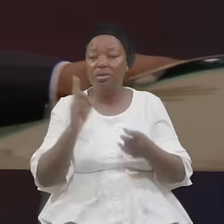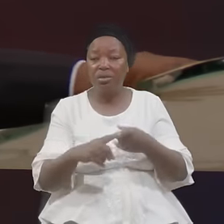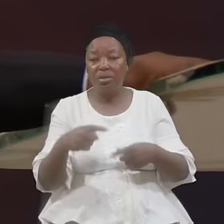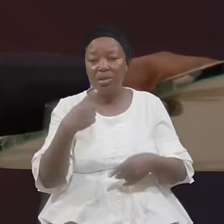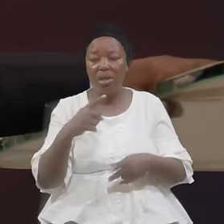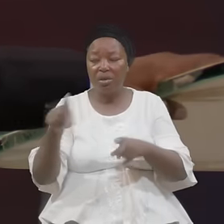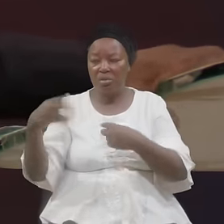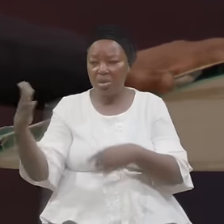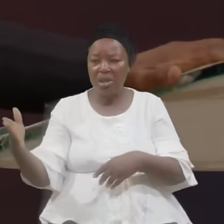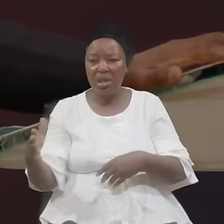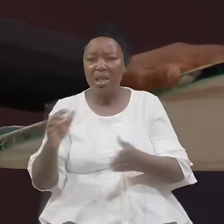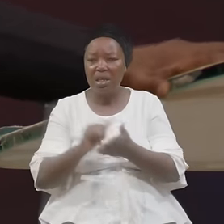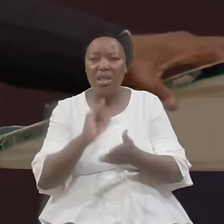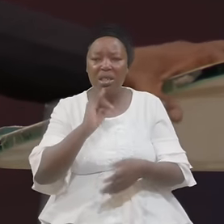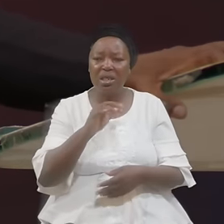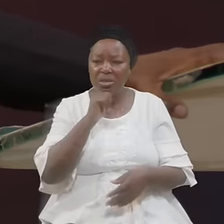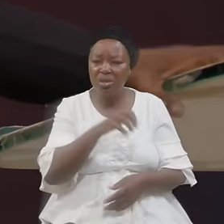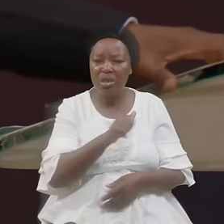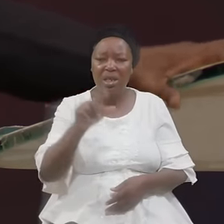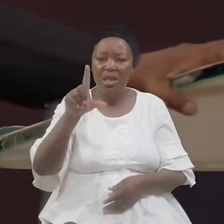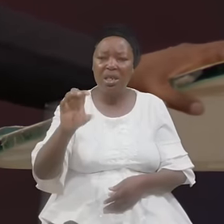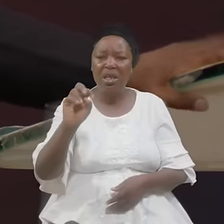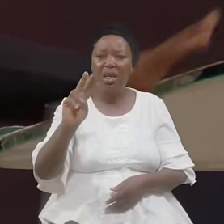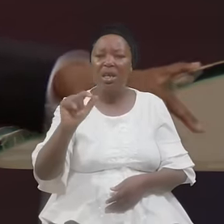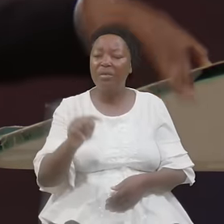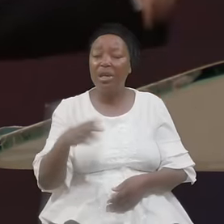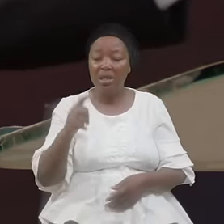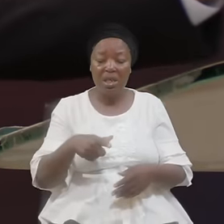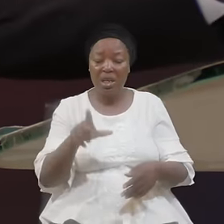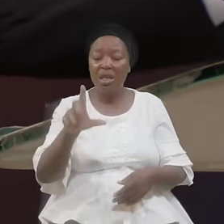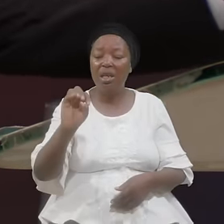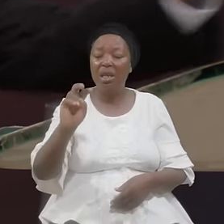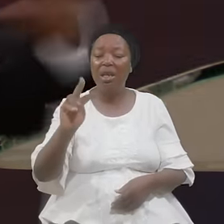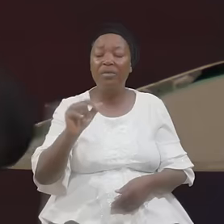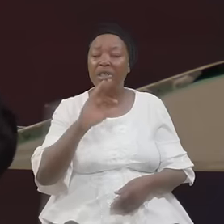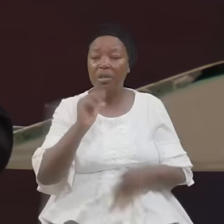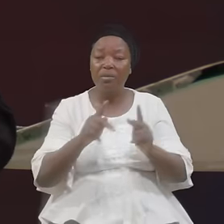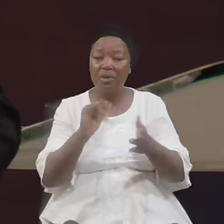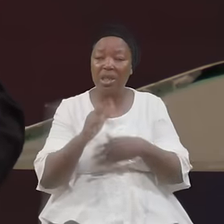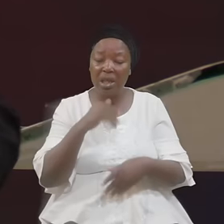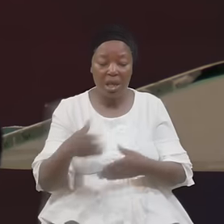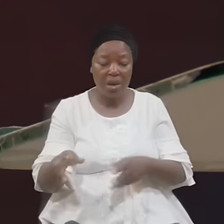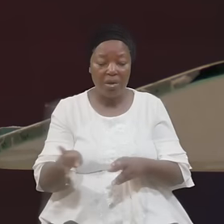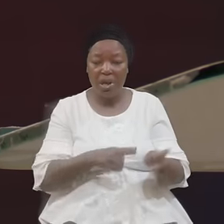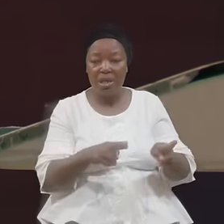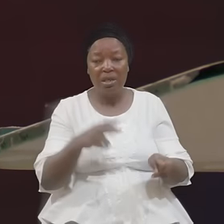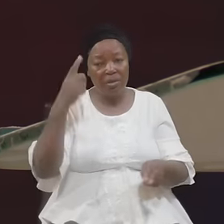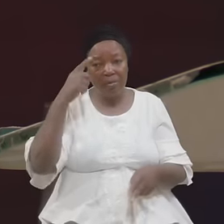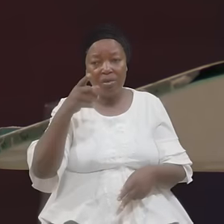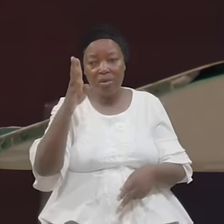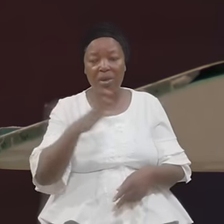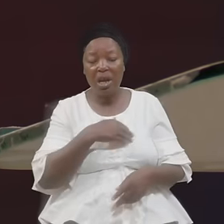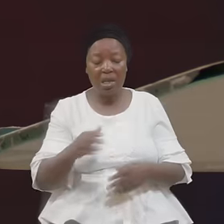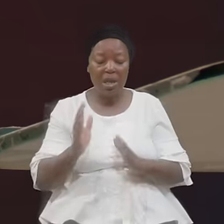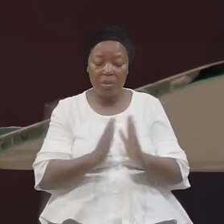Go There That's Not A Levite The Levites Are The People That Are Available To God And They